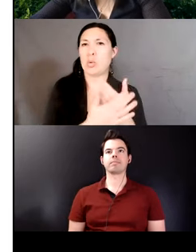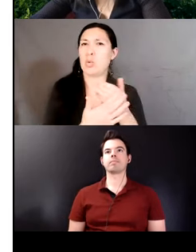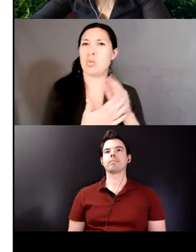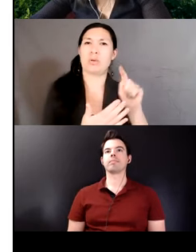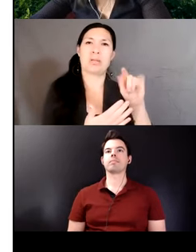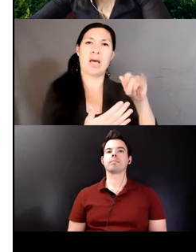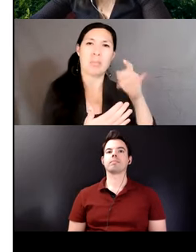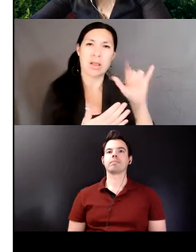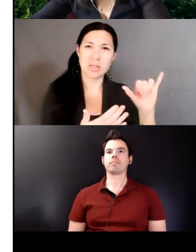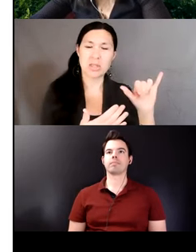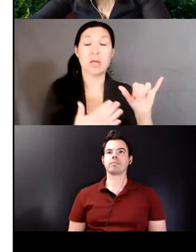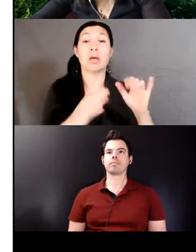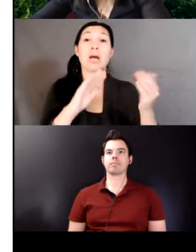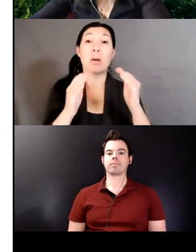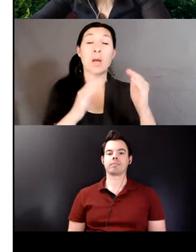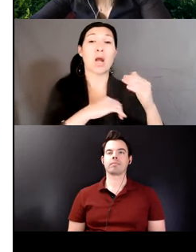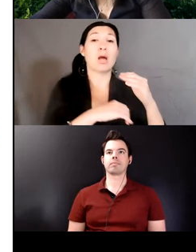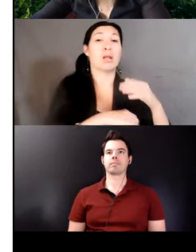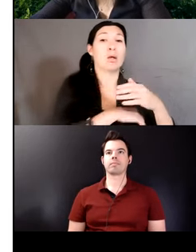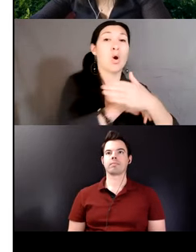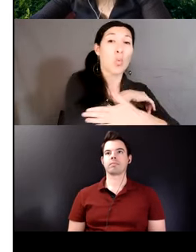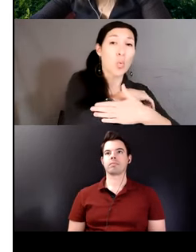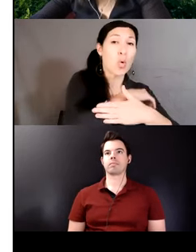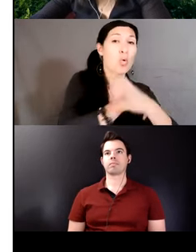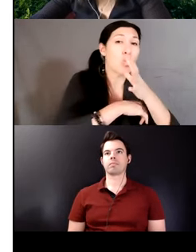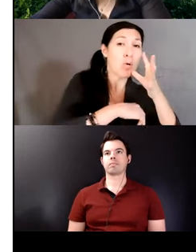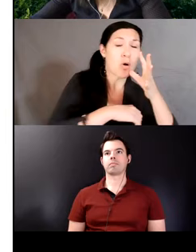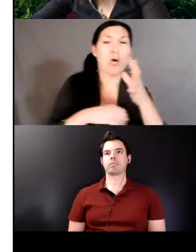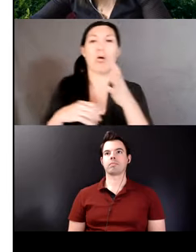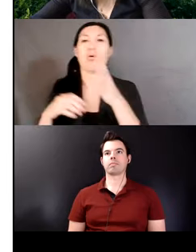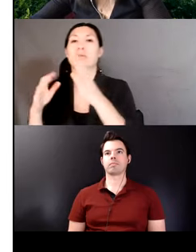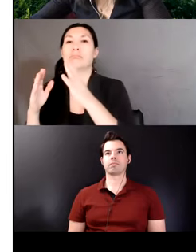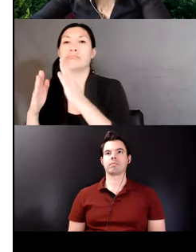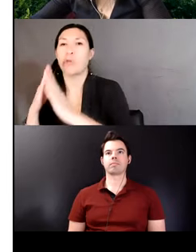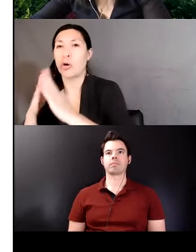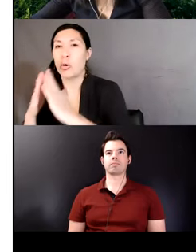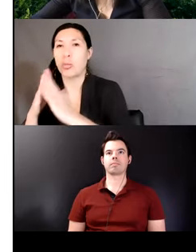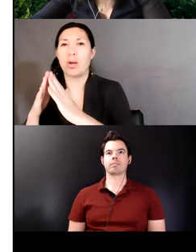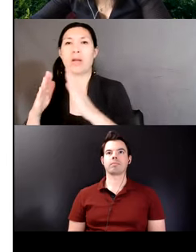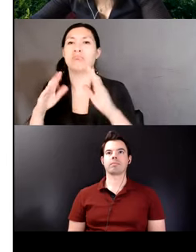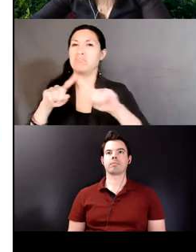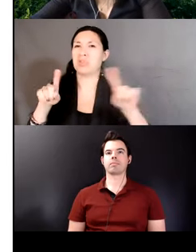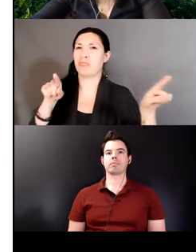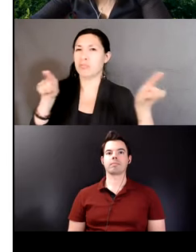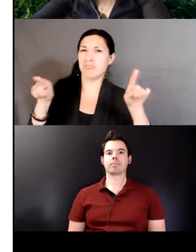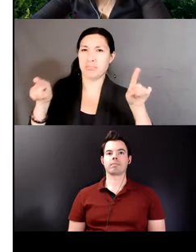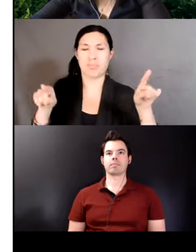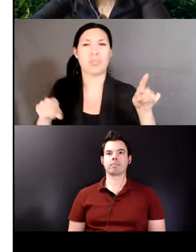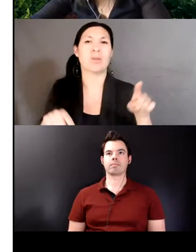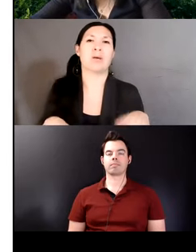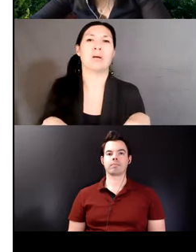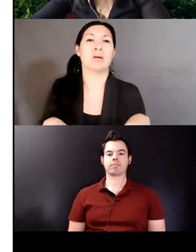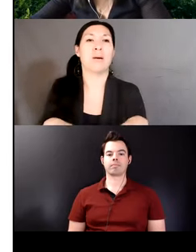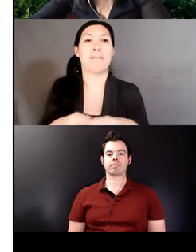standard and rural natural dialects might involve considering the following. We would